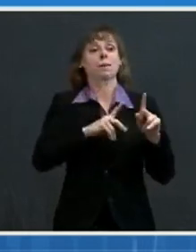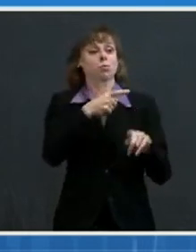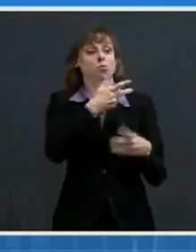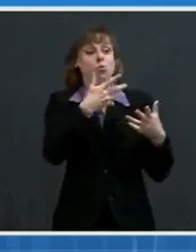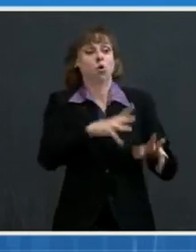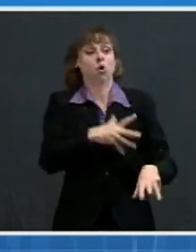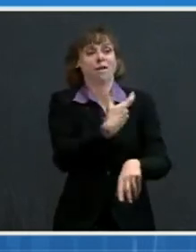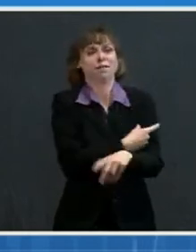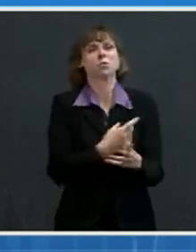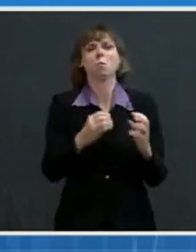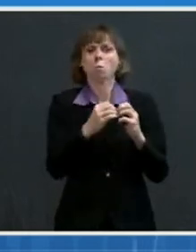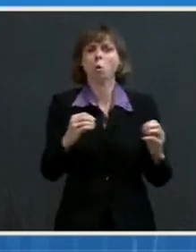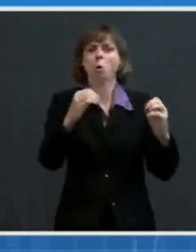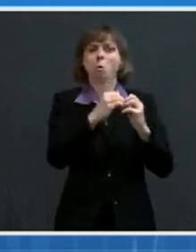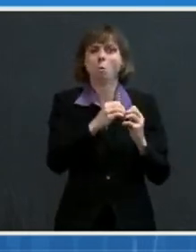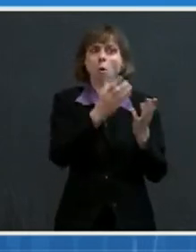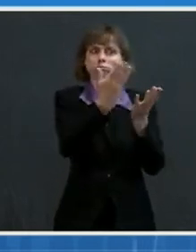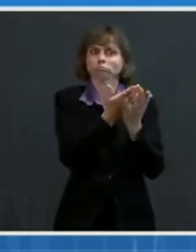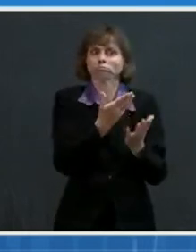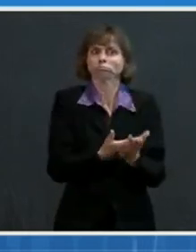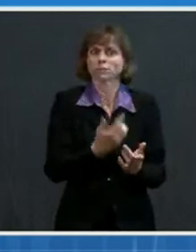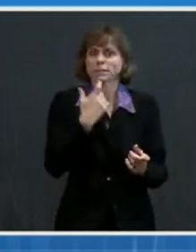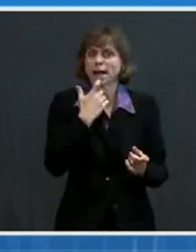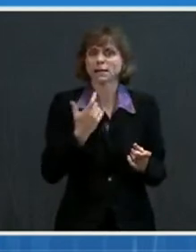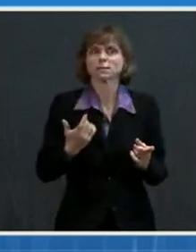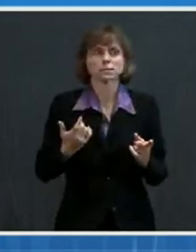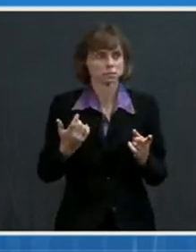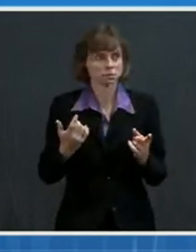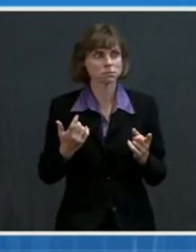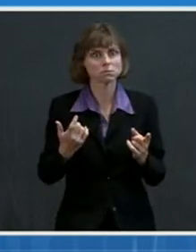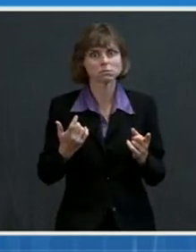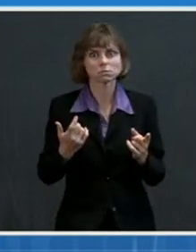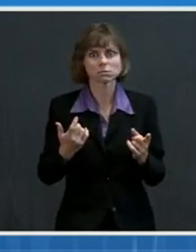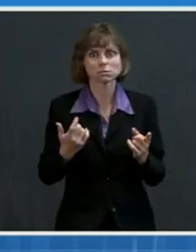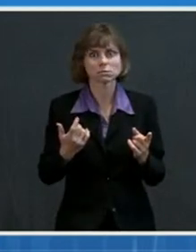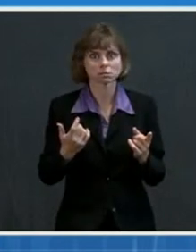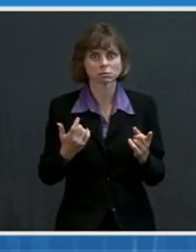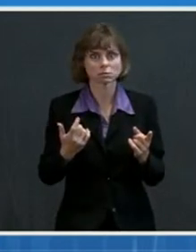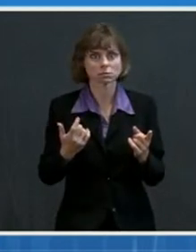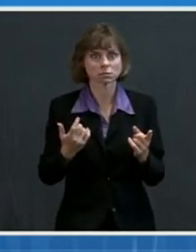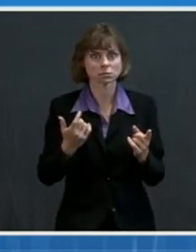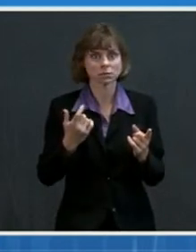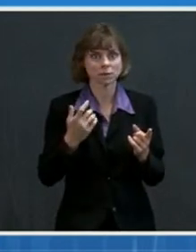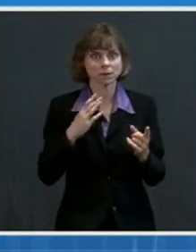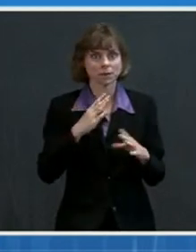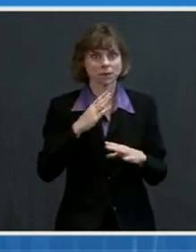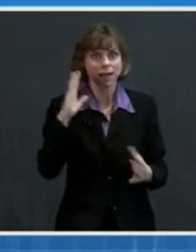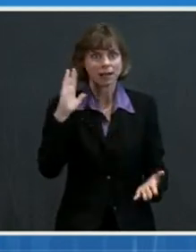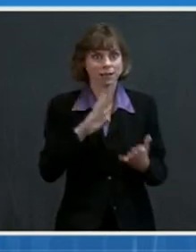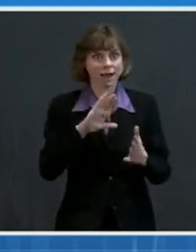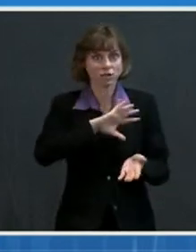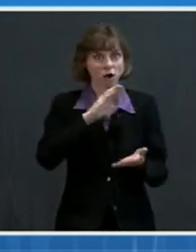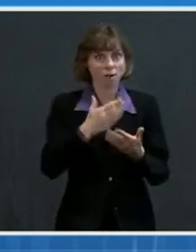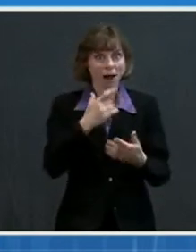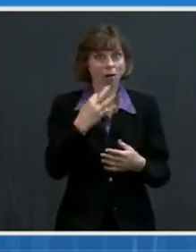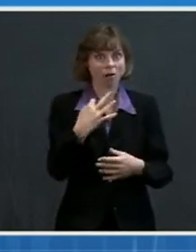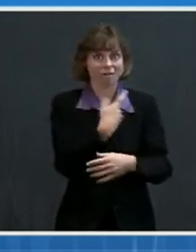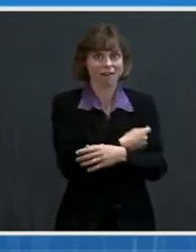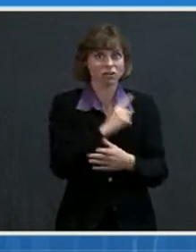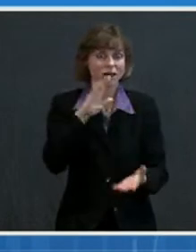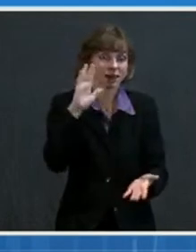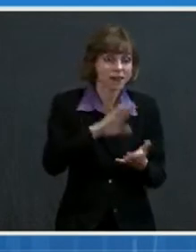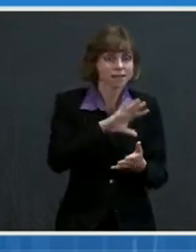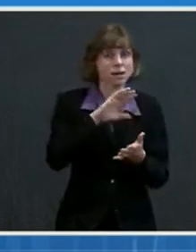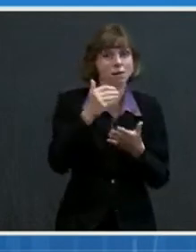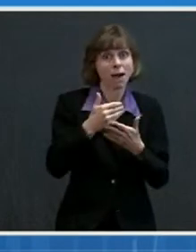data now that suggests that they, um, might get breakthrough infections with lesser amounts of virus, lesser amounts of disease, lesser